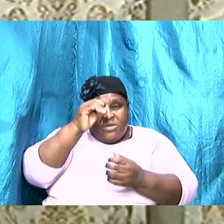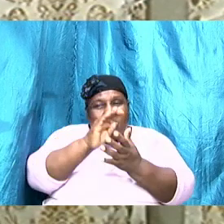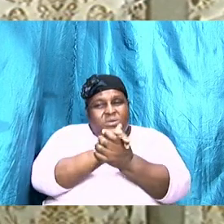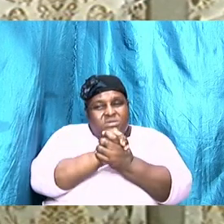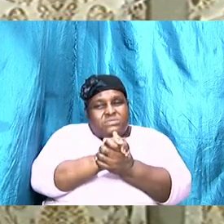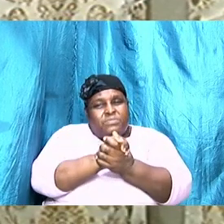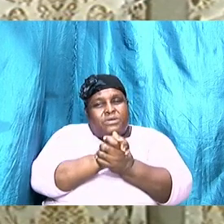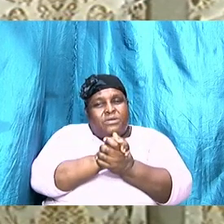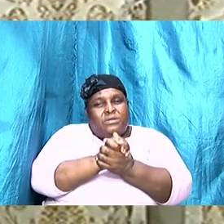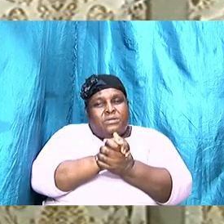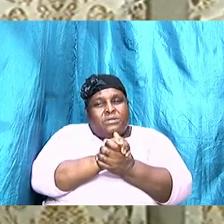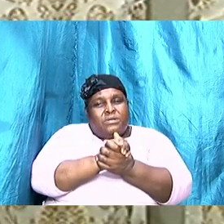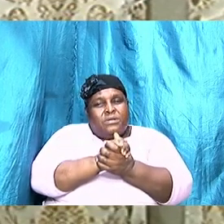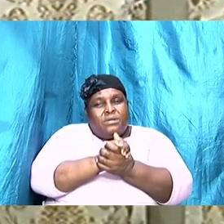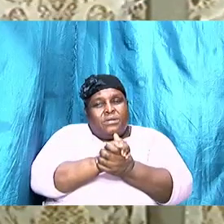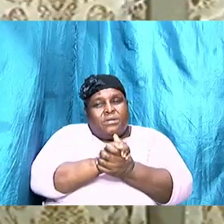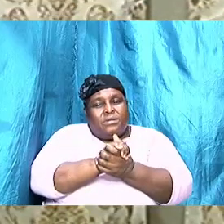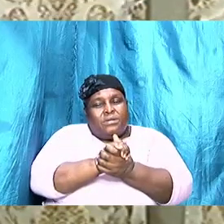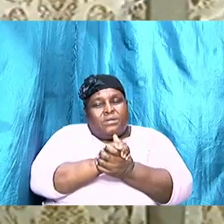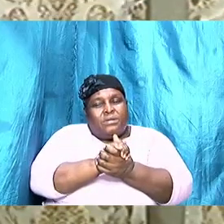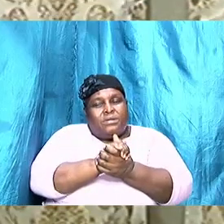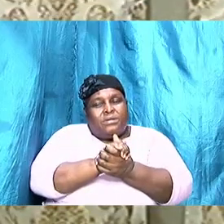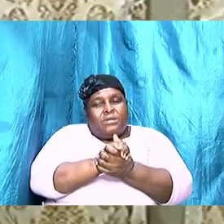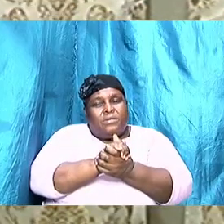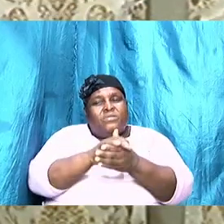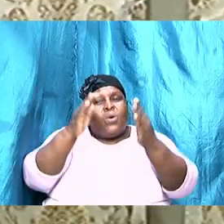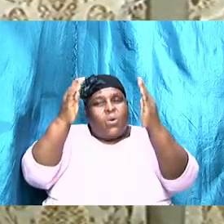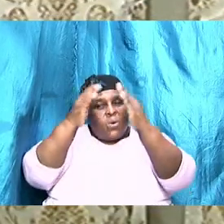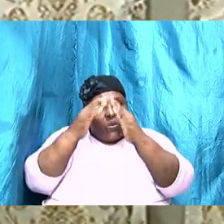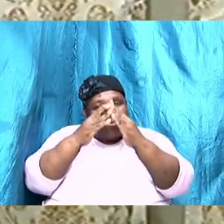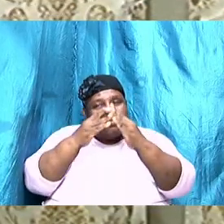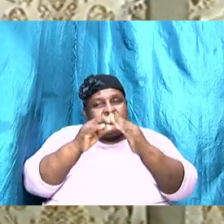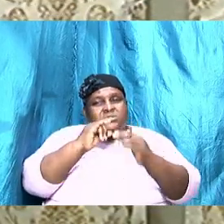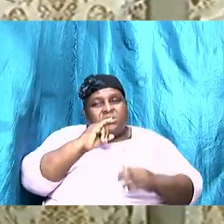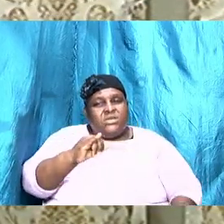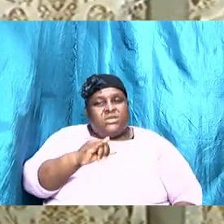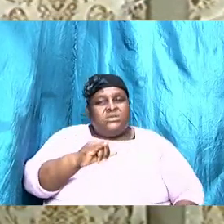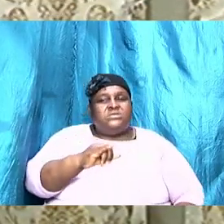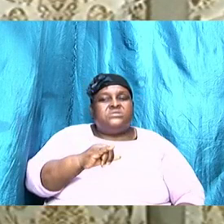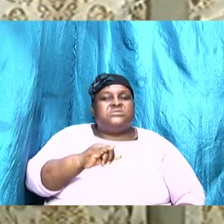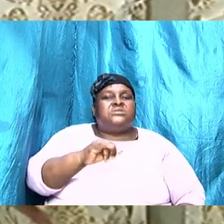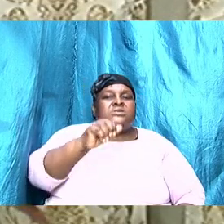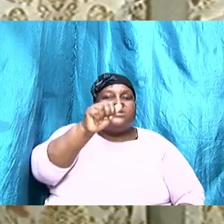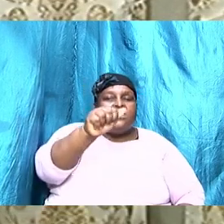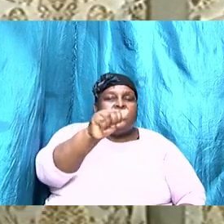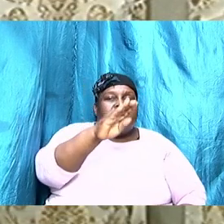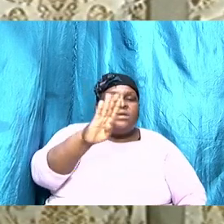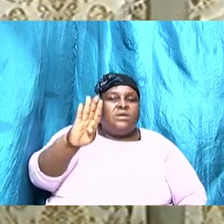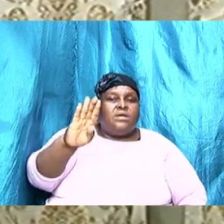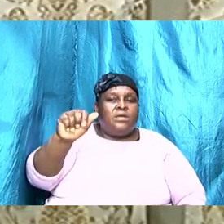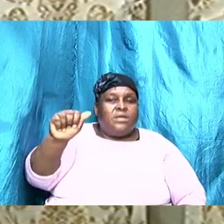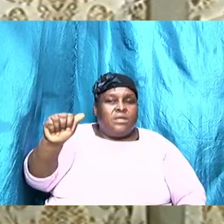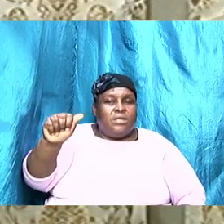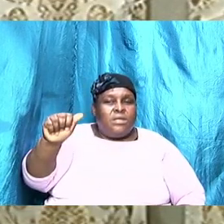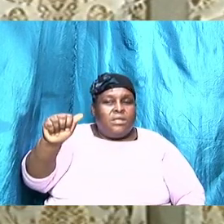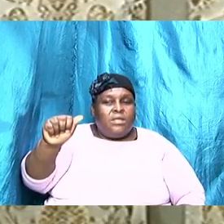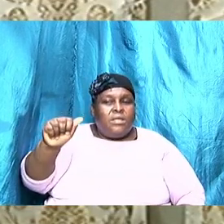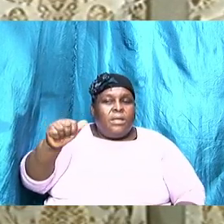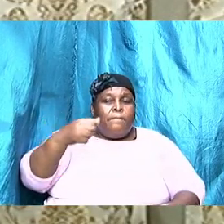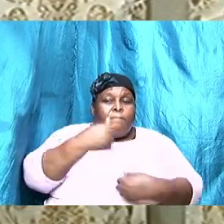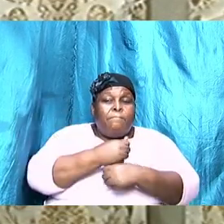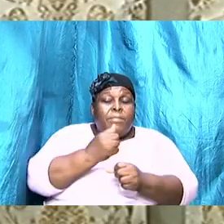is the Abba the father he's the source so he ensures that food is in the house